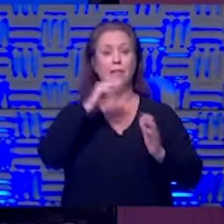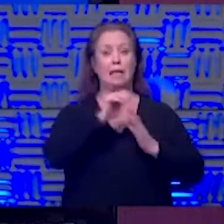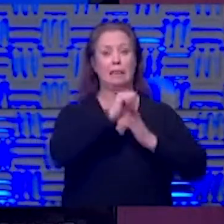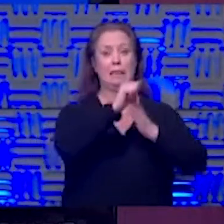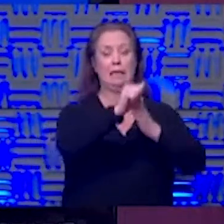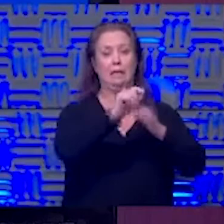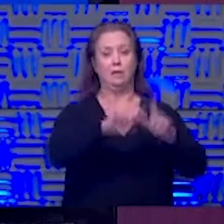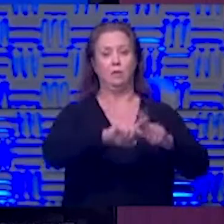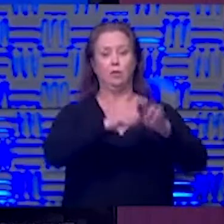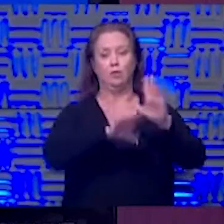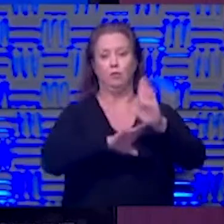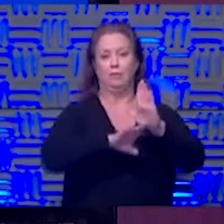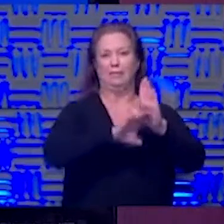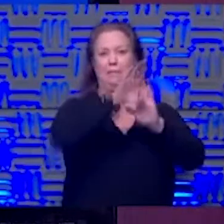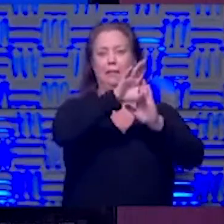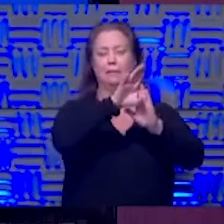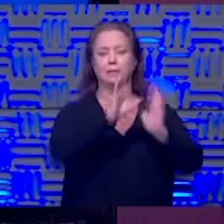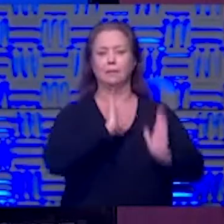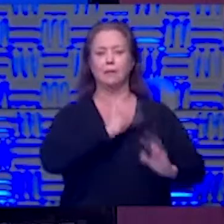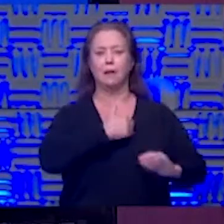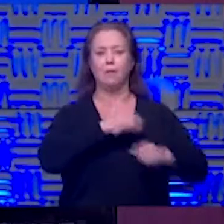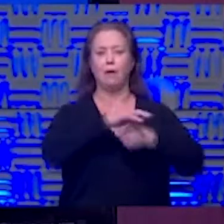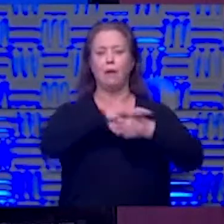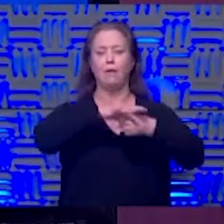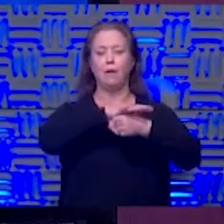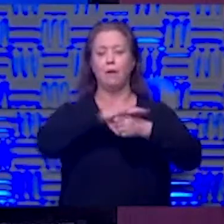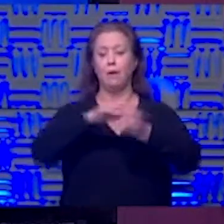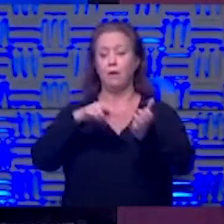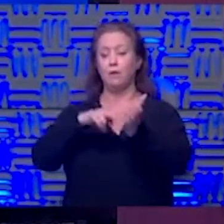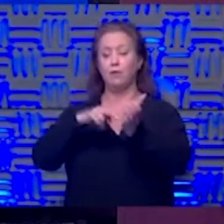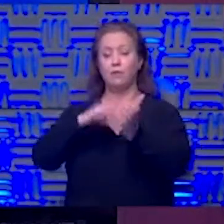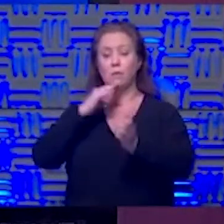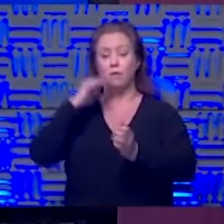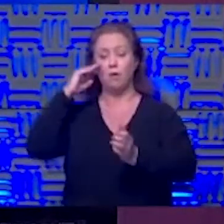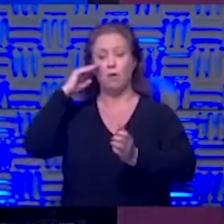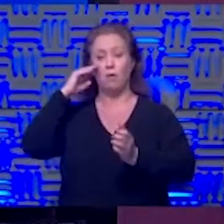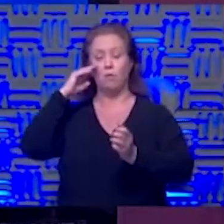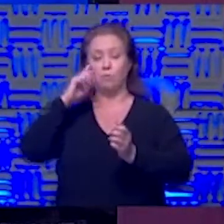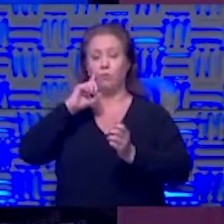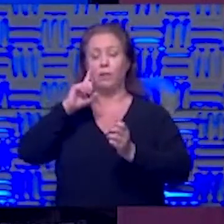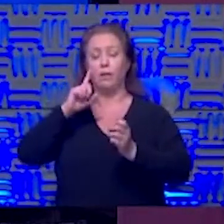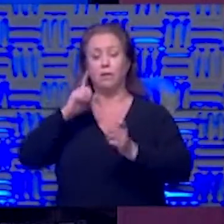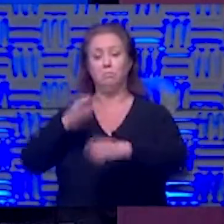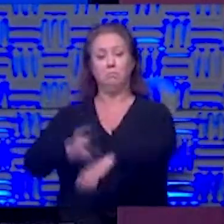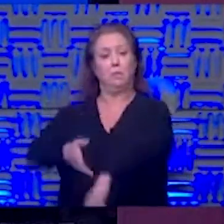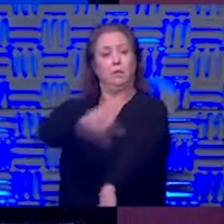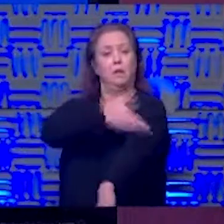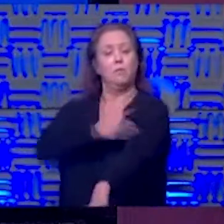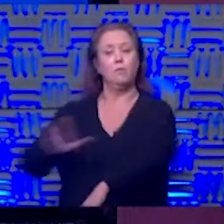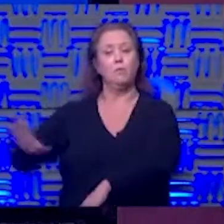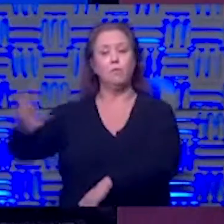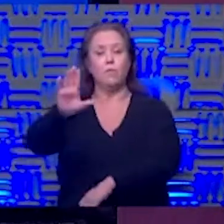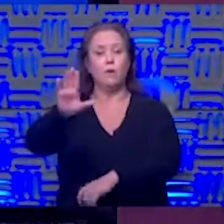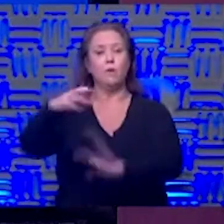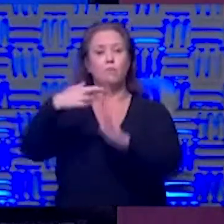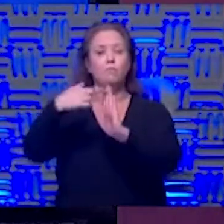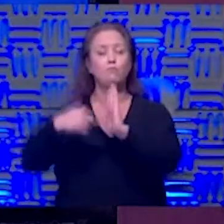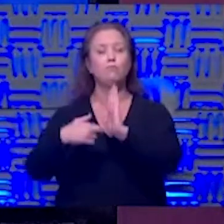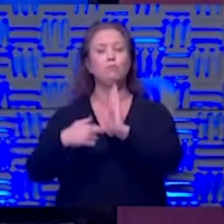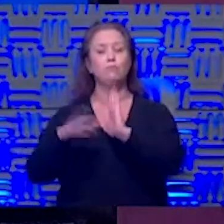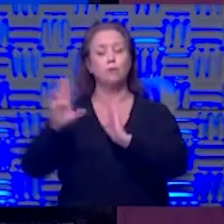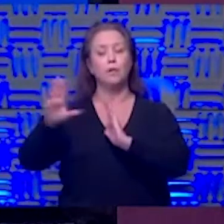a lot of the original spikes throughout our community then as nursing homes really stepped up their game and did a great job and health care